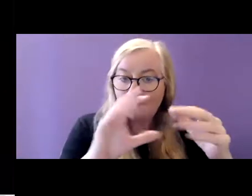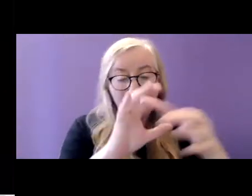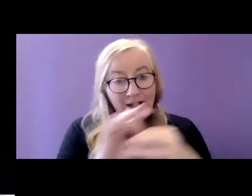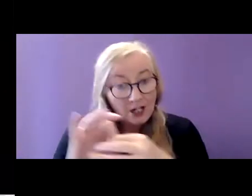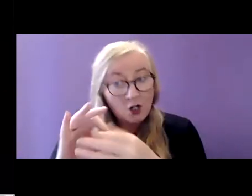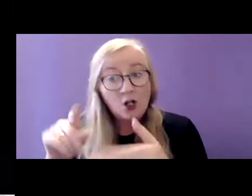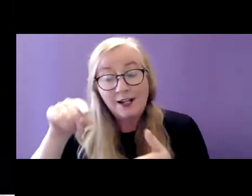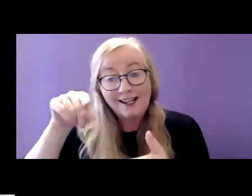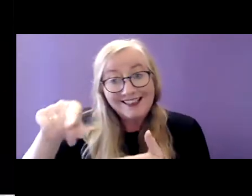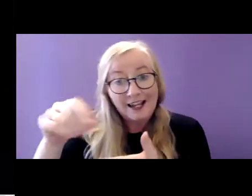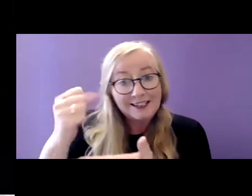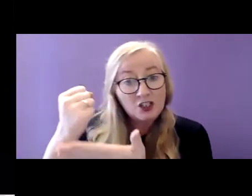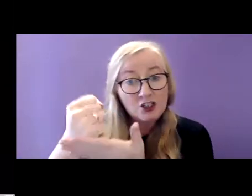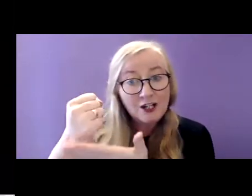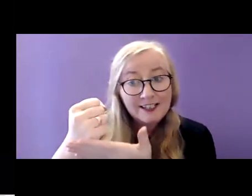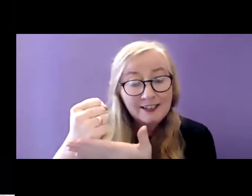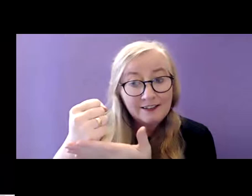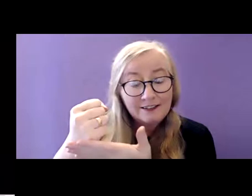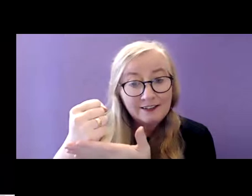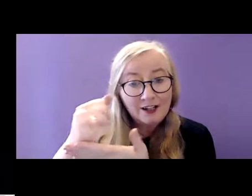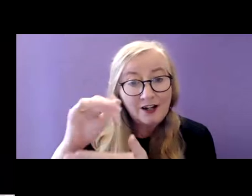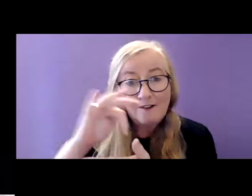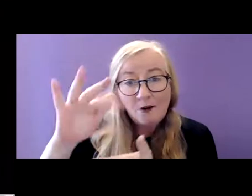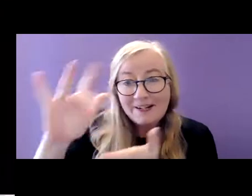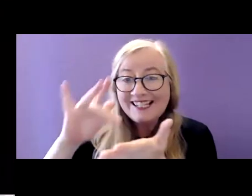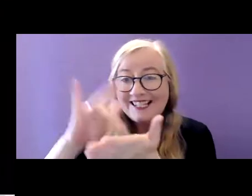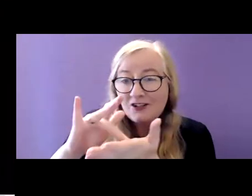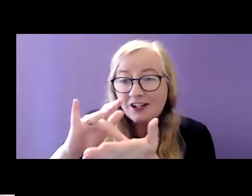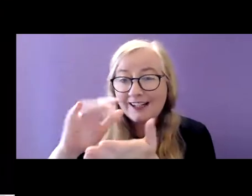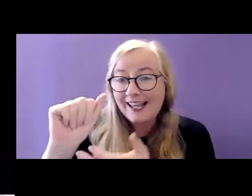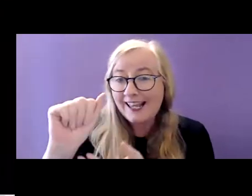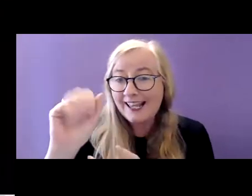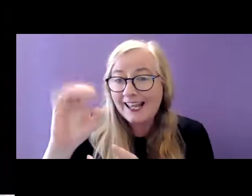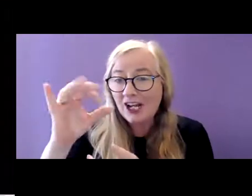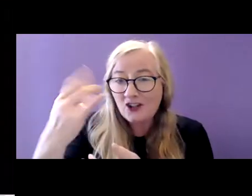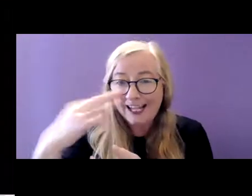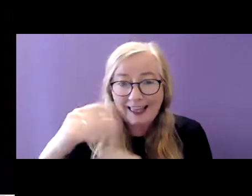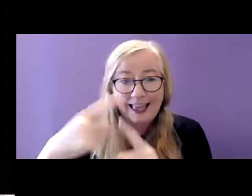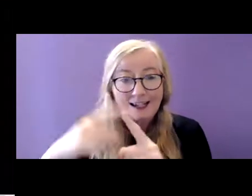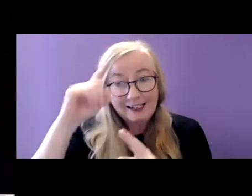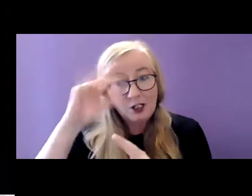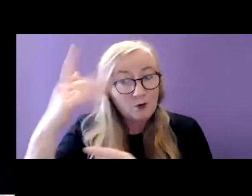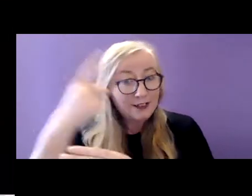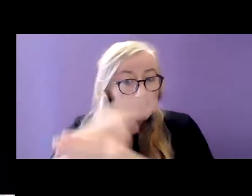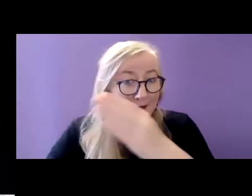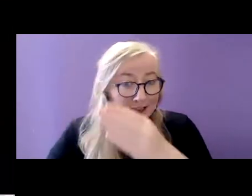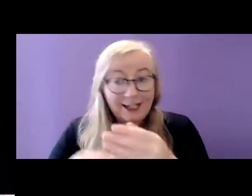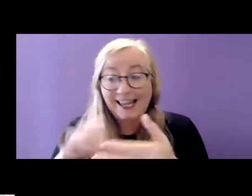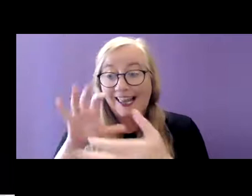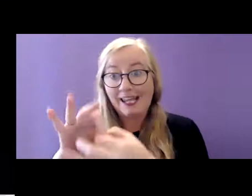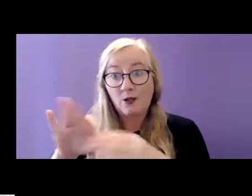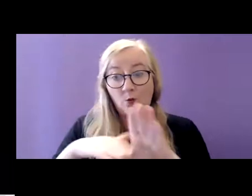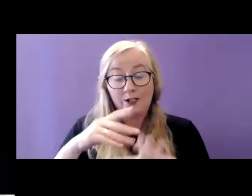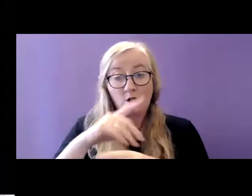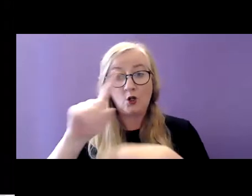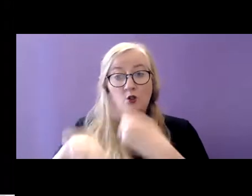study from the Trinity Centre for Aging with an Intellectual Disability conducted with the Daughters of Charity